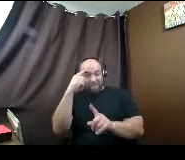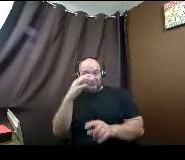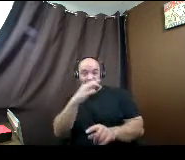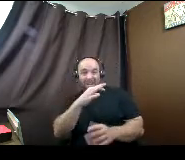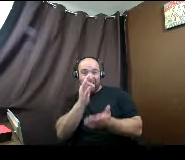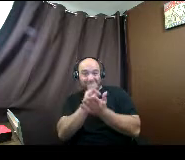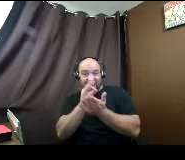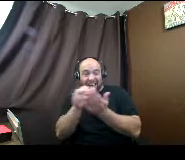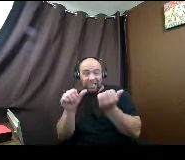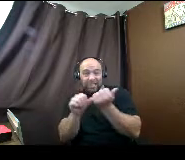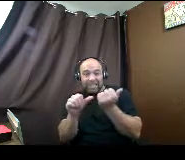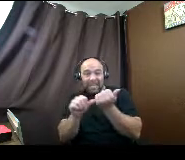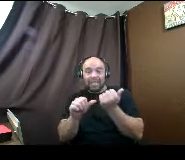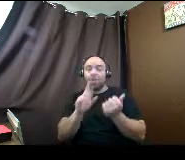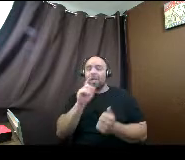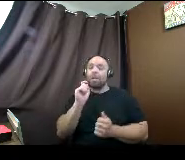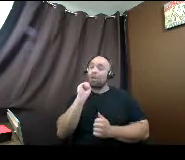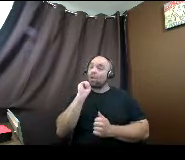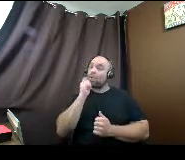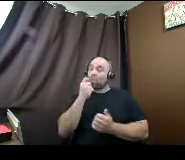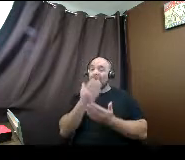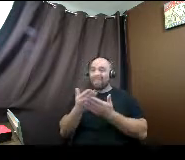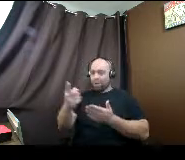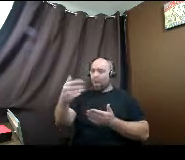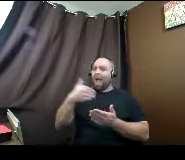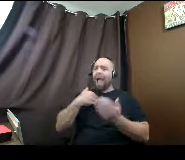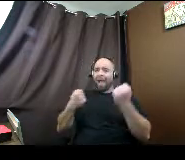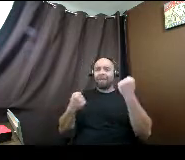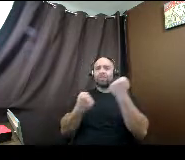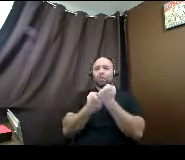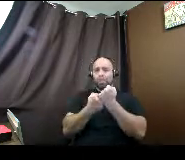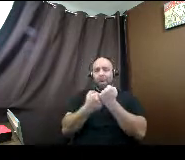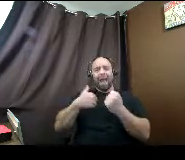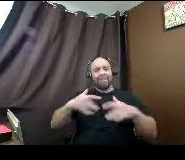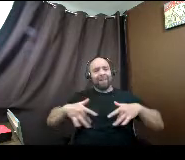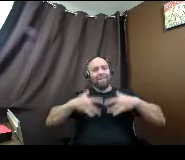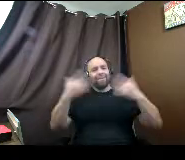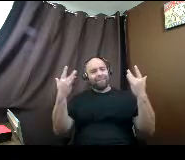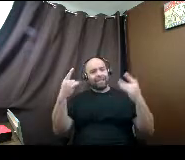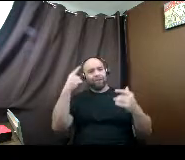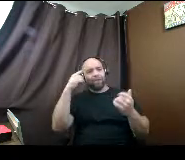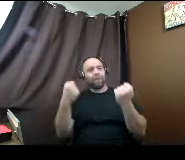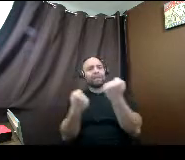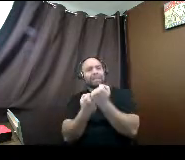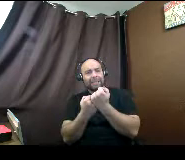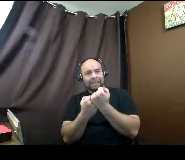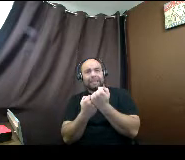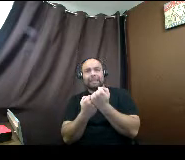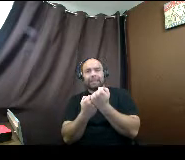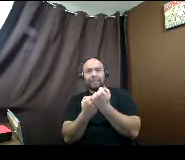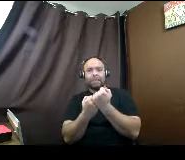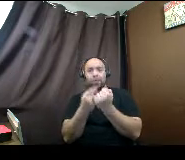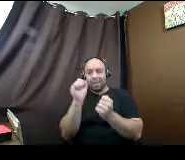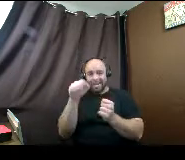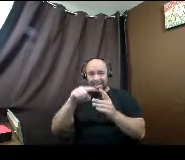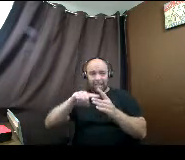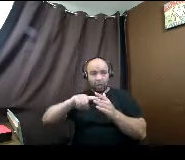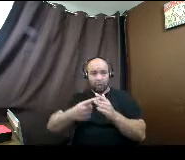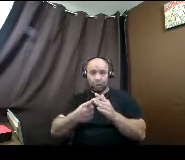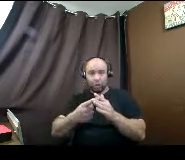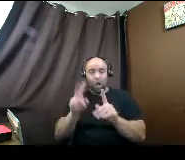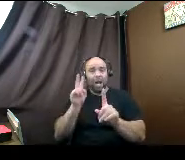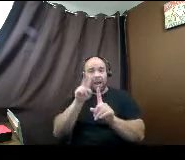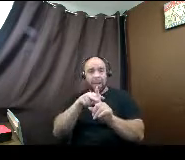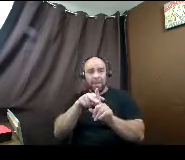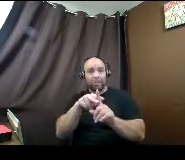The cool thing is there's supports. And so you have those events for assistance. And you can start your admissions applications now.